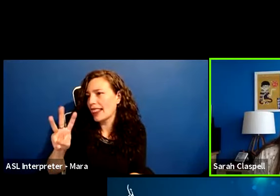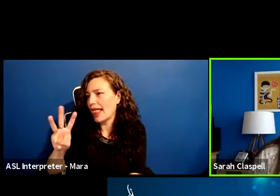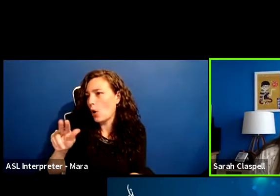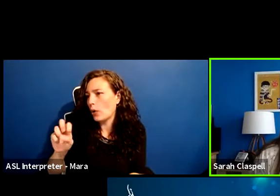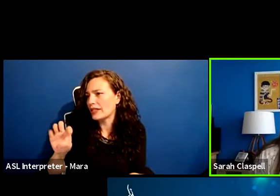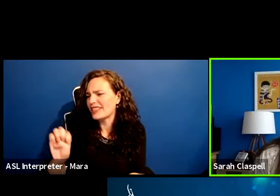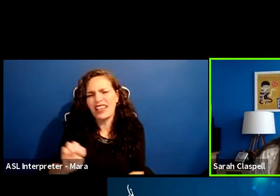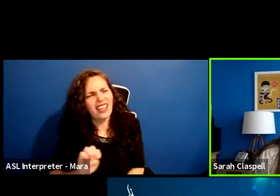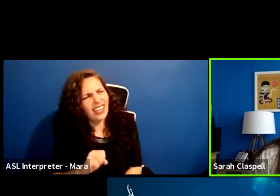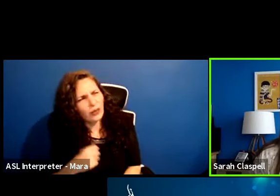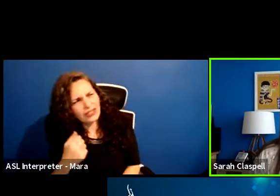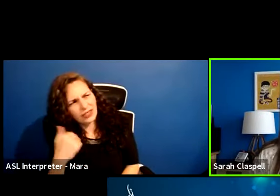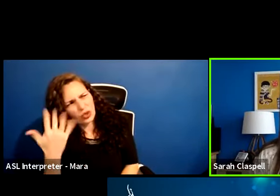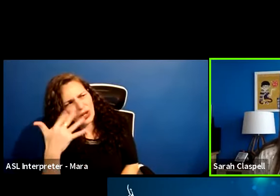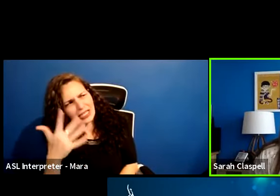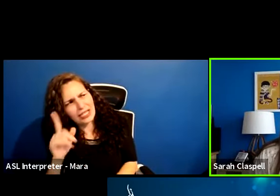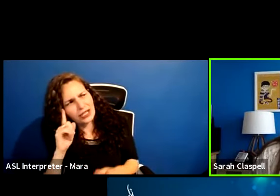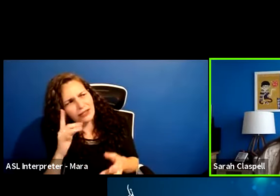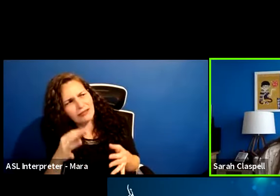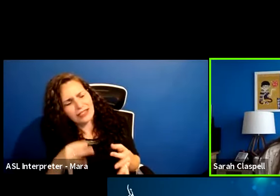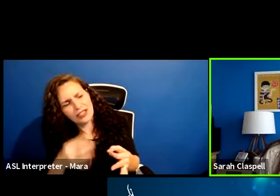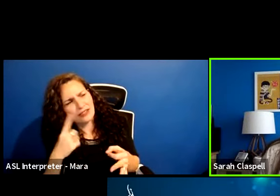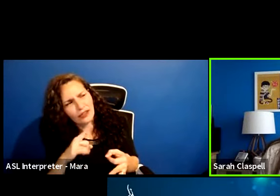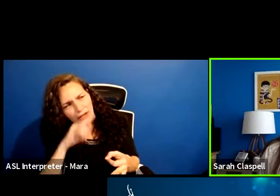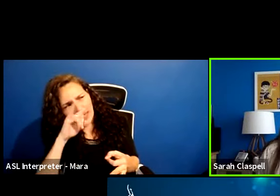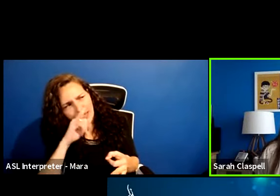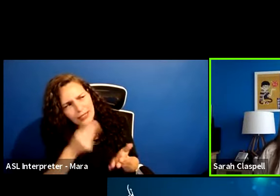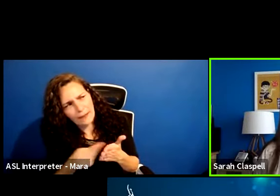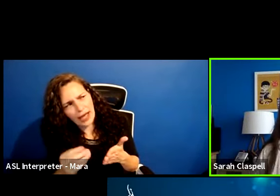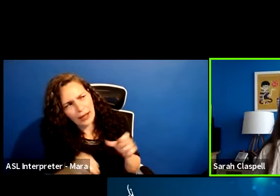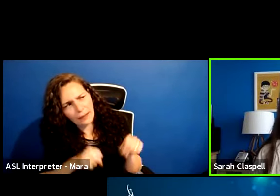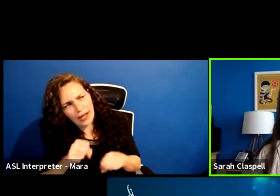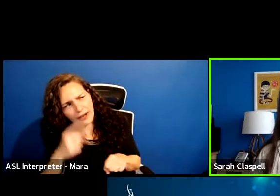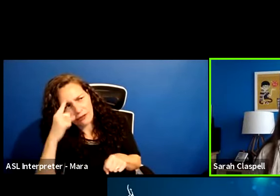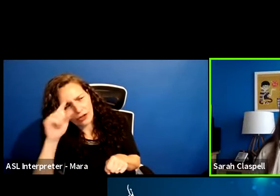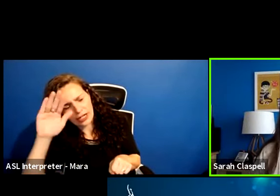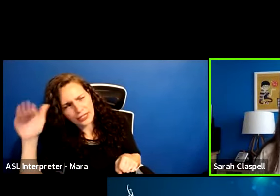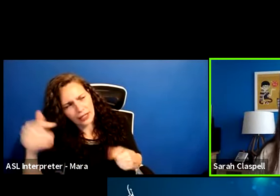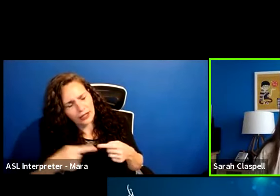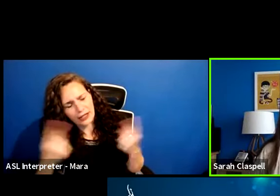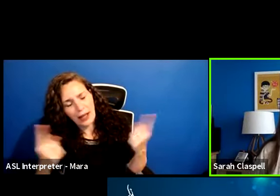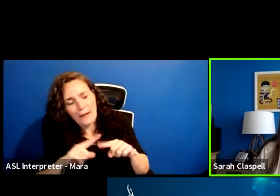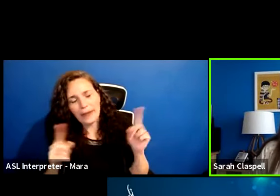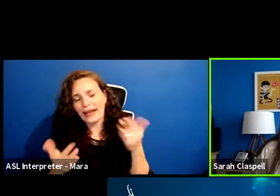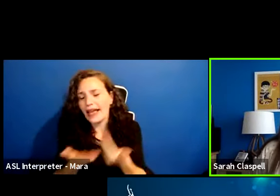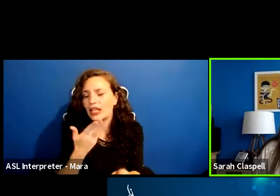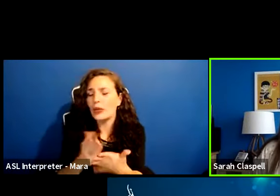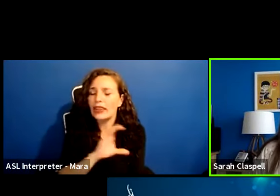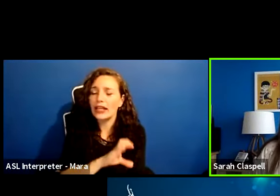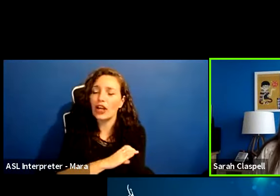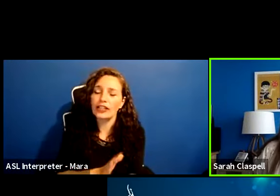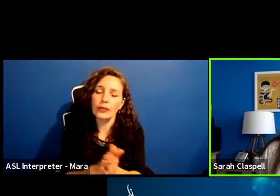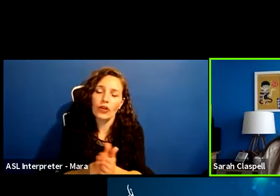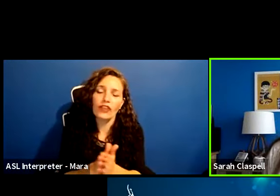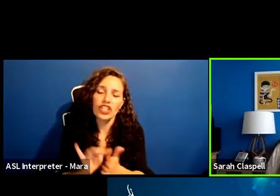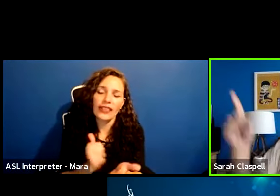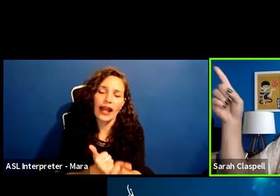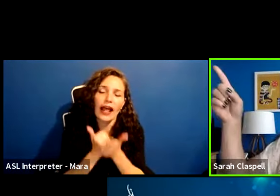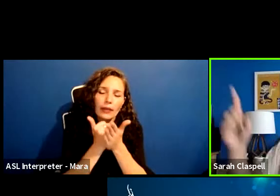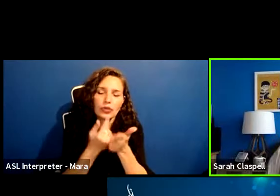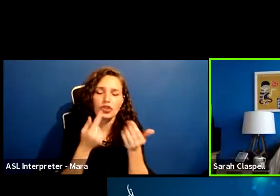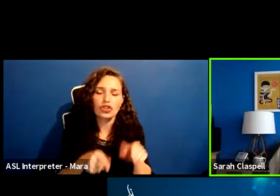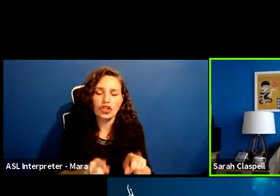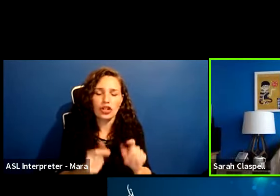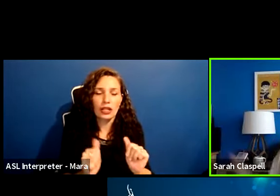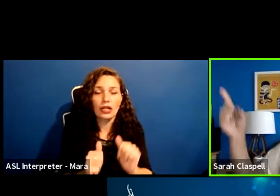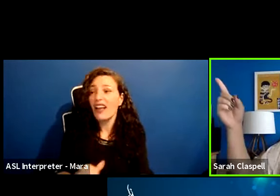child to buy an adult. But, uh, yeah, about that character motivation, I think really helps in auditions. So you're not just like,